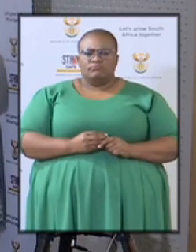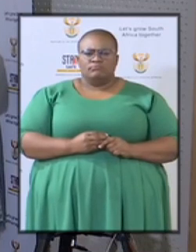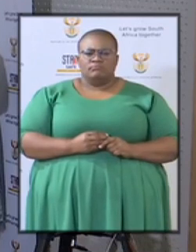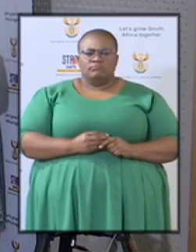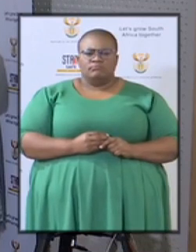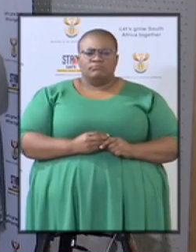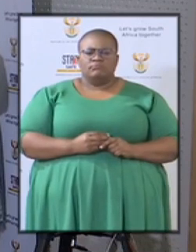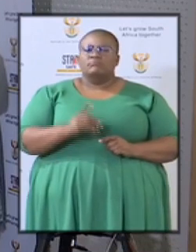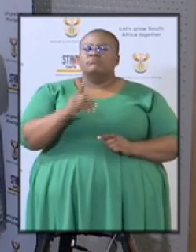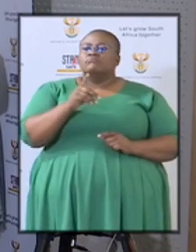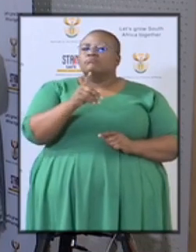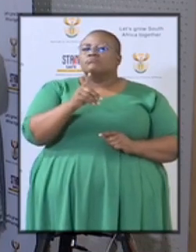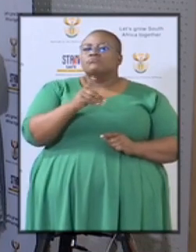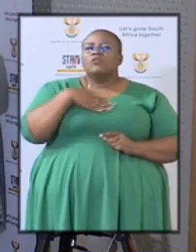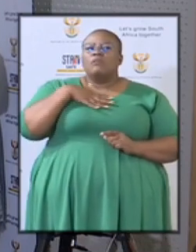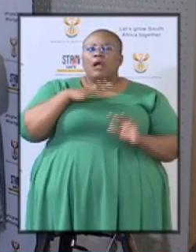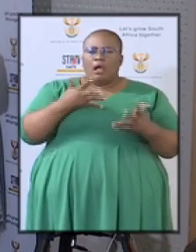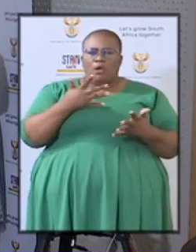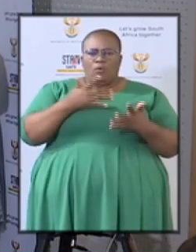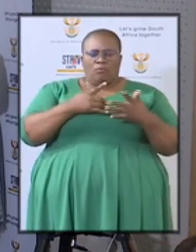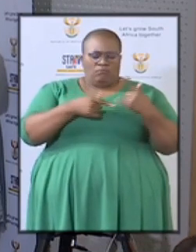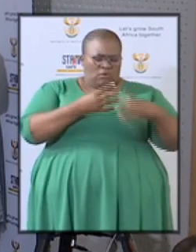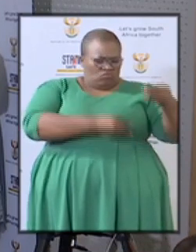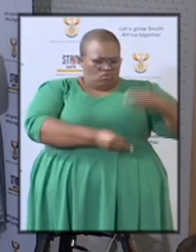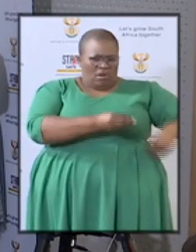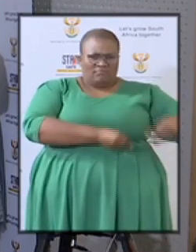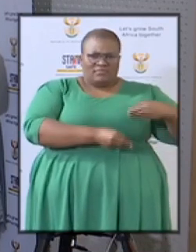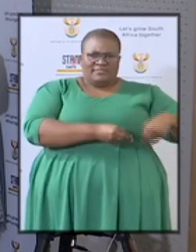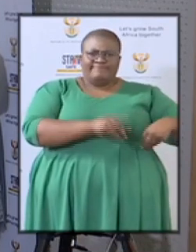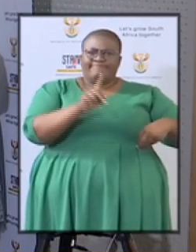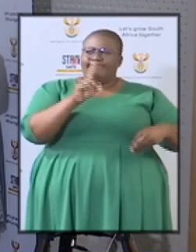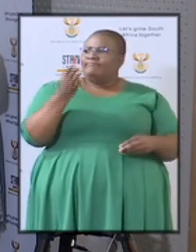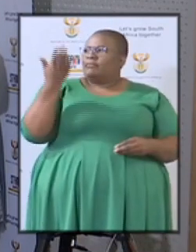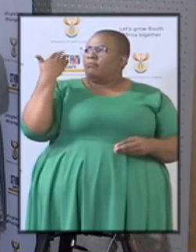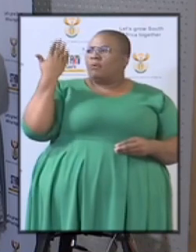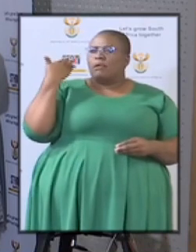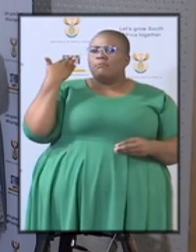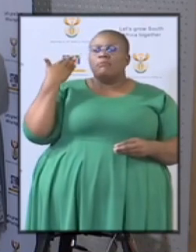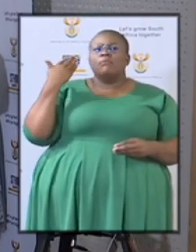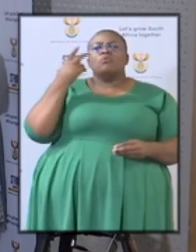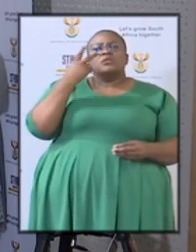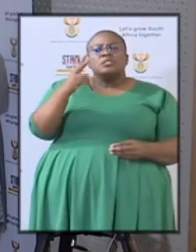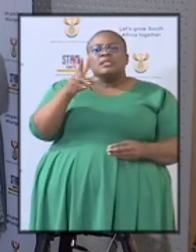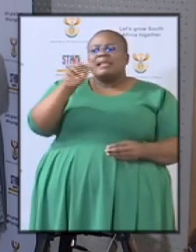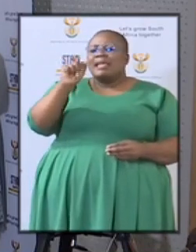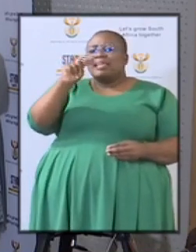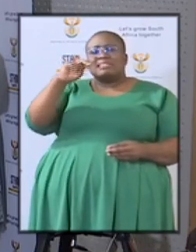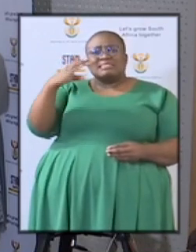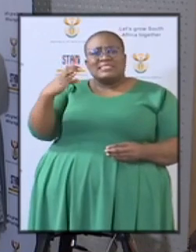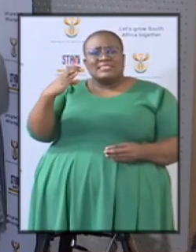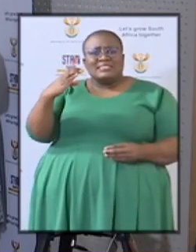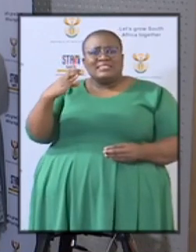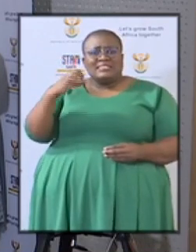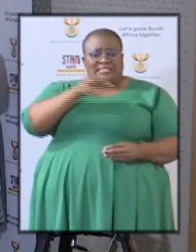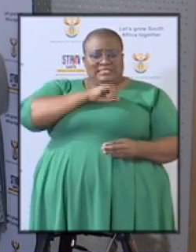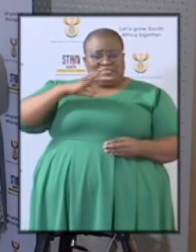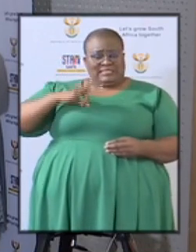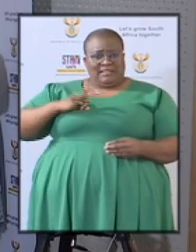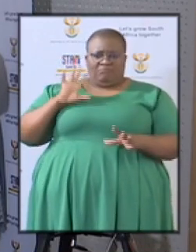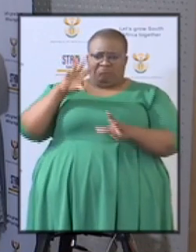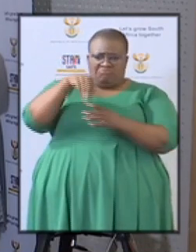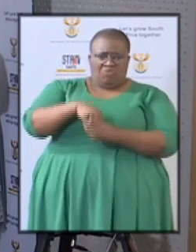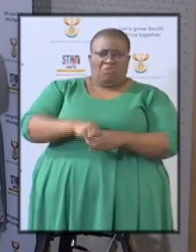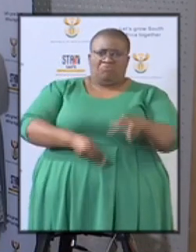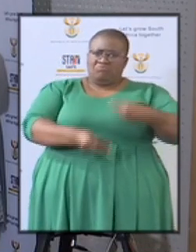corruption? Because in the past, we've seen ANC officials implicated in big scandals of corruption, making their way,